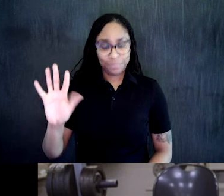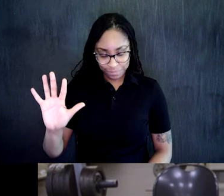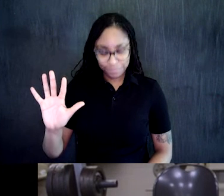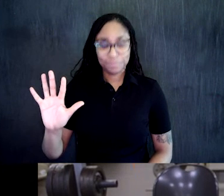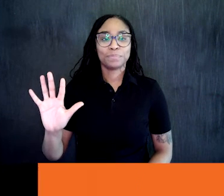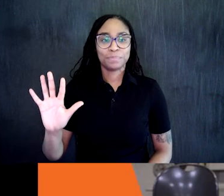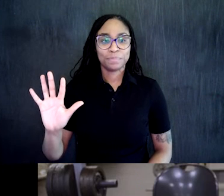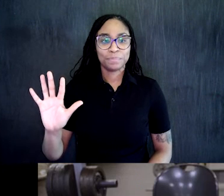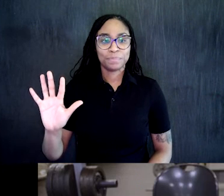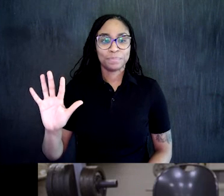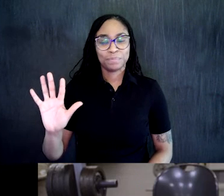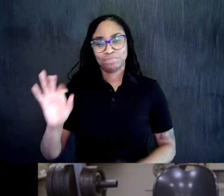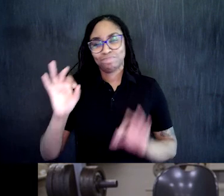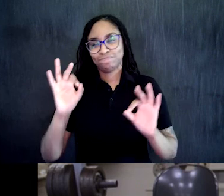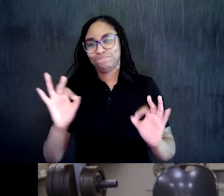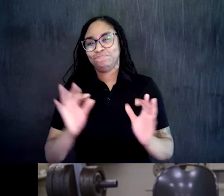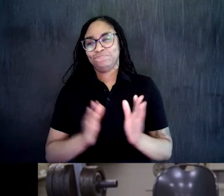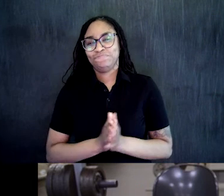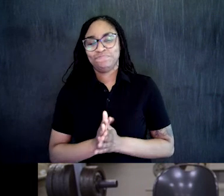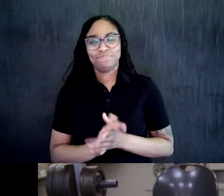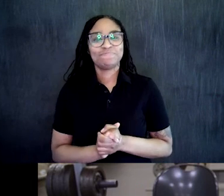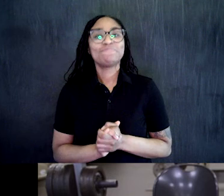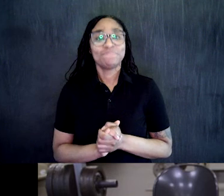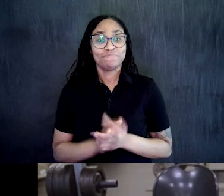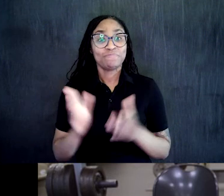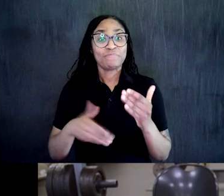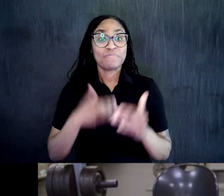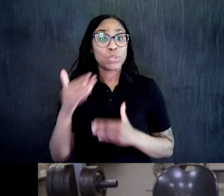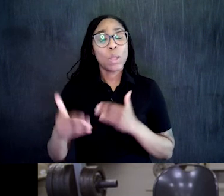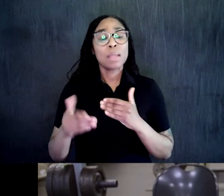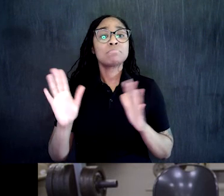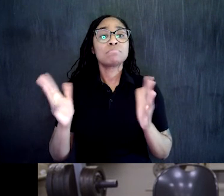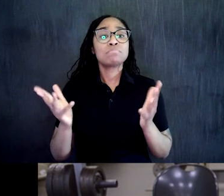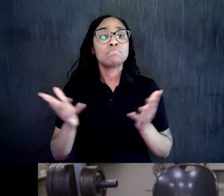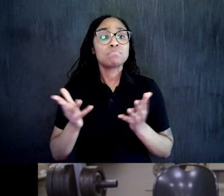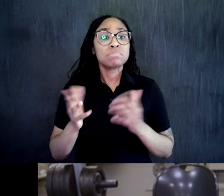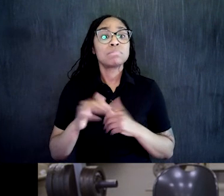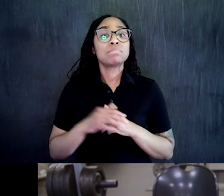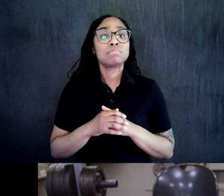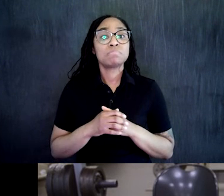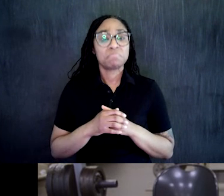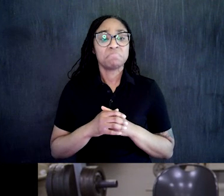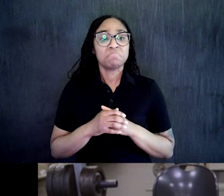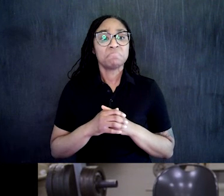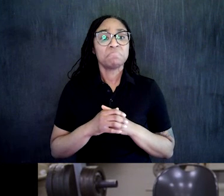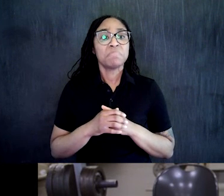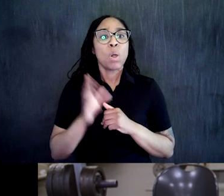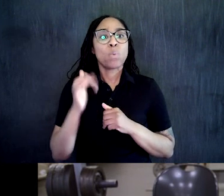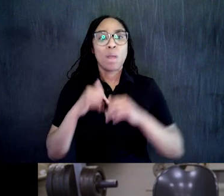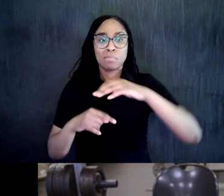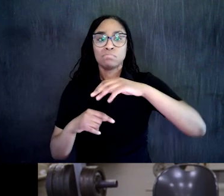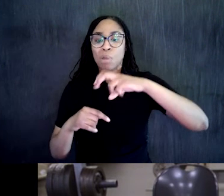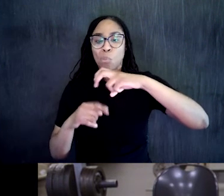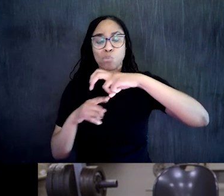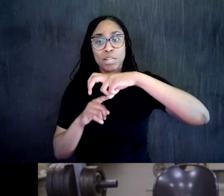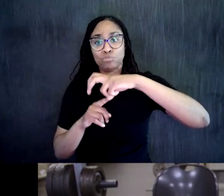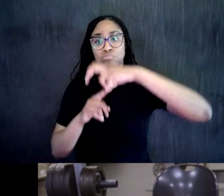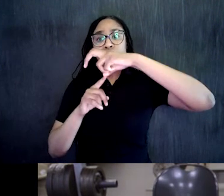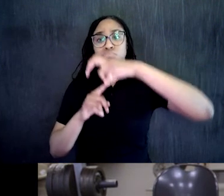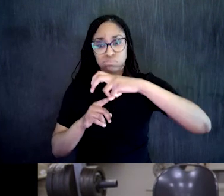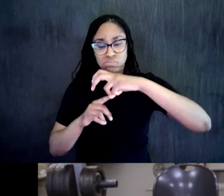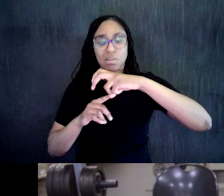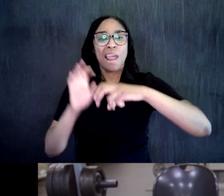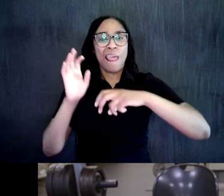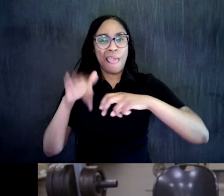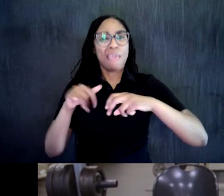Good. All right. Next exercise we're going to do. We're going to go into a bridge, but then we're going to do some walkouts. All right. So we're going to lie back